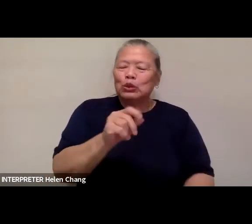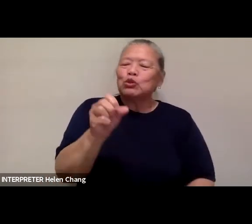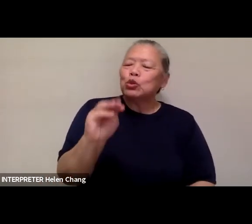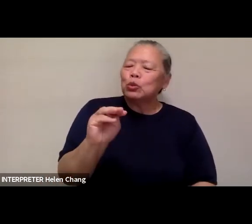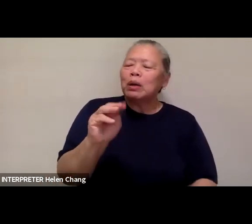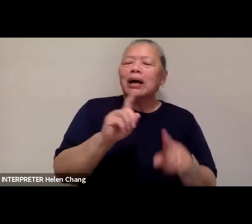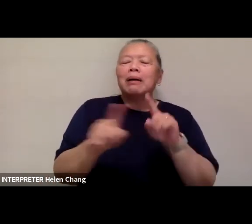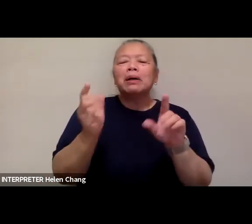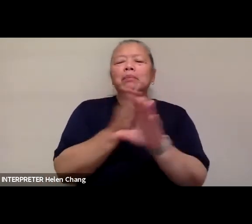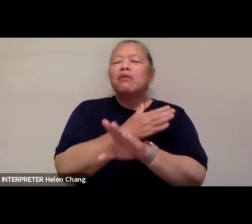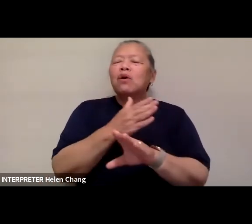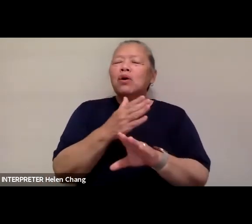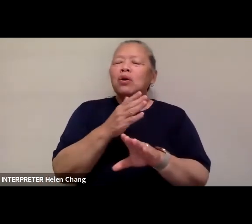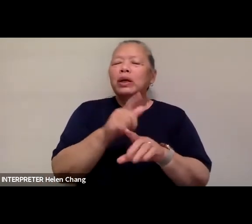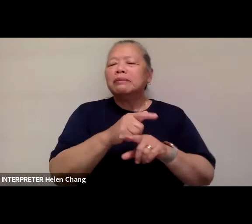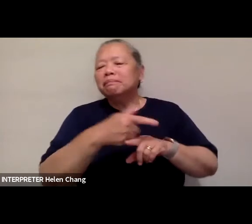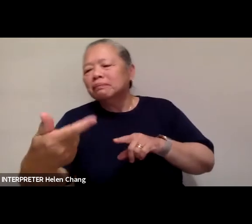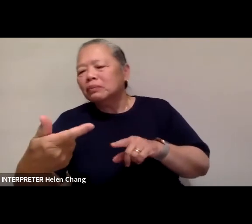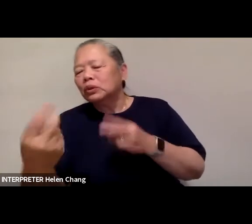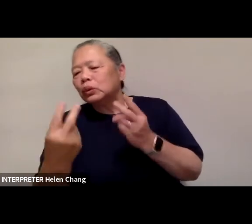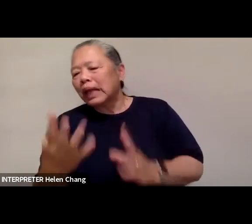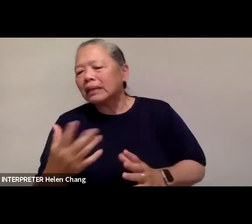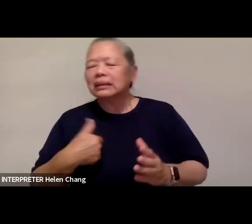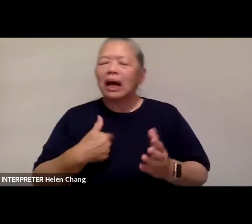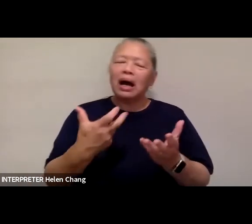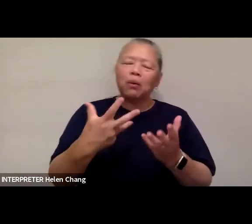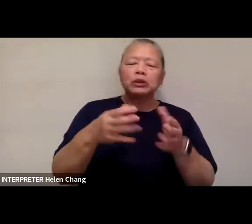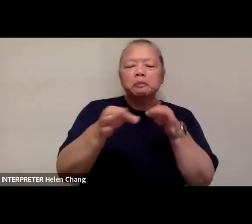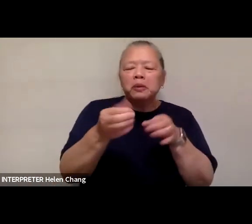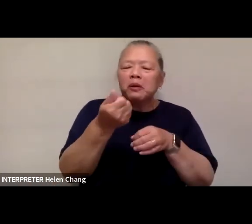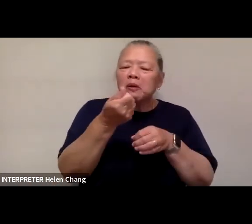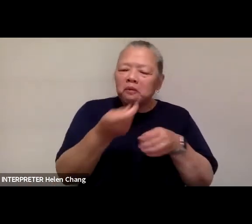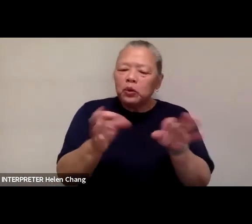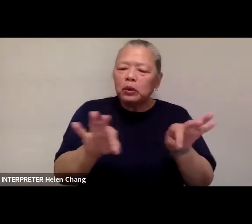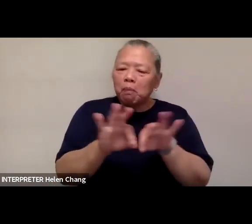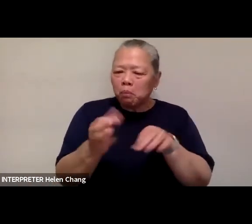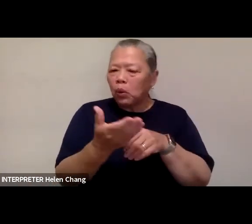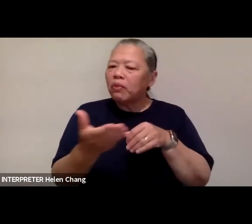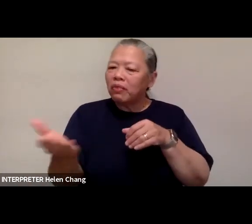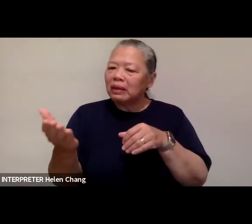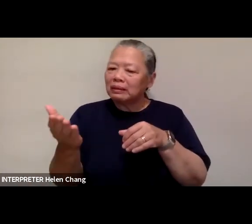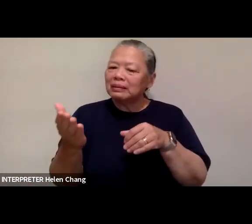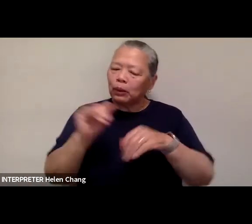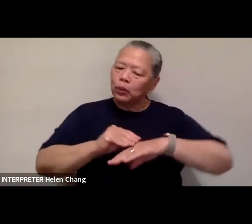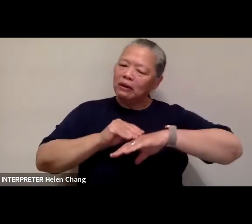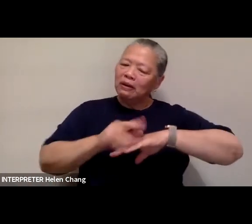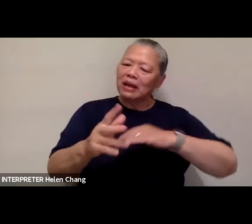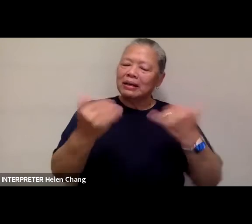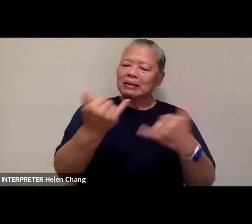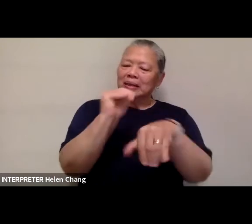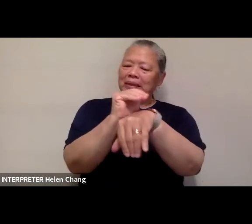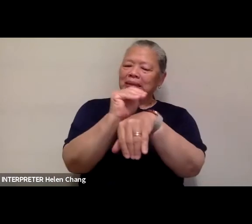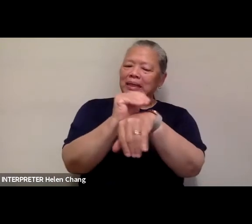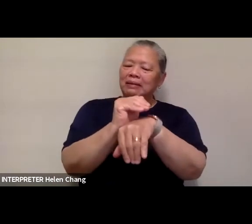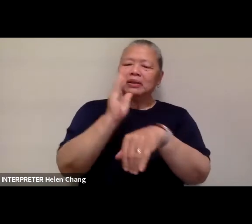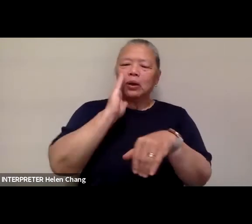guests, I would like to just point out a few key features that will apply to this evening and enhancing your